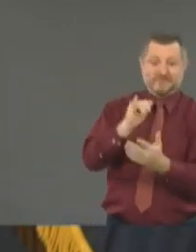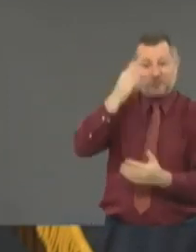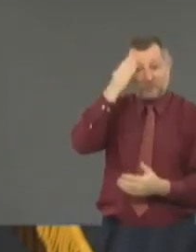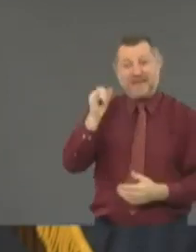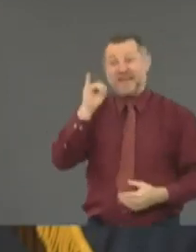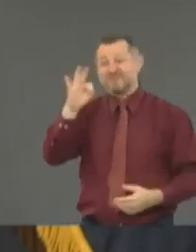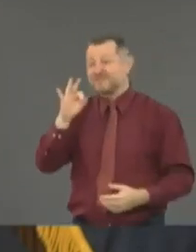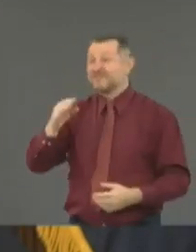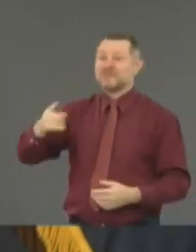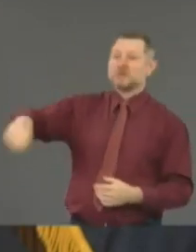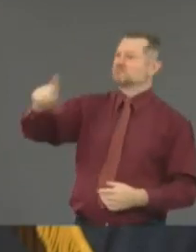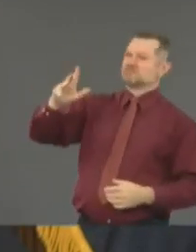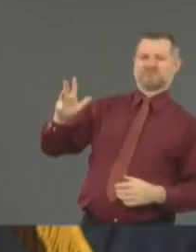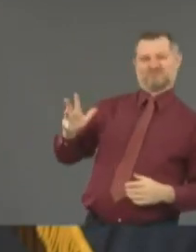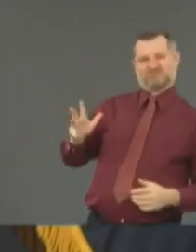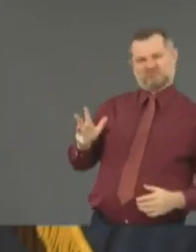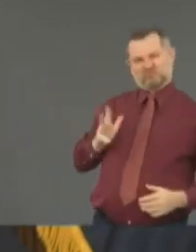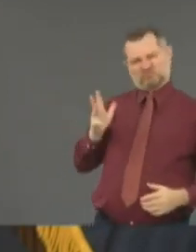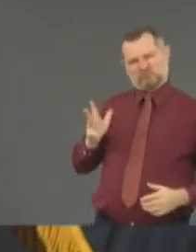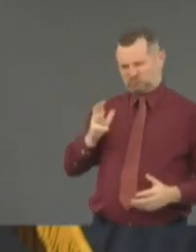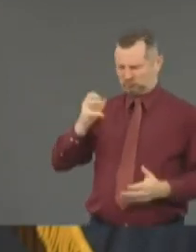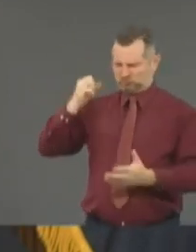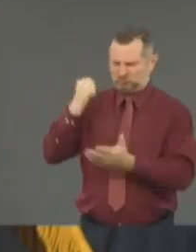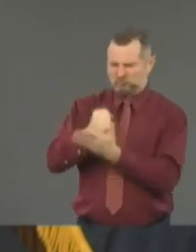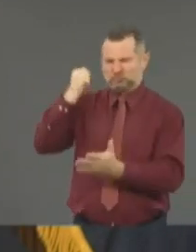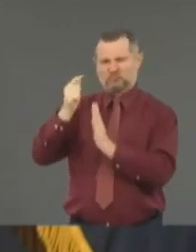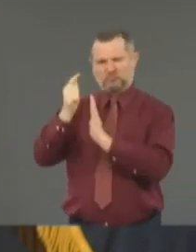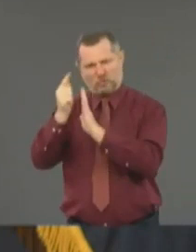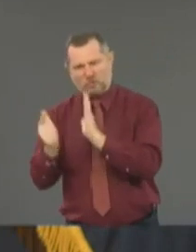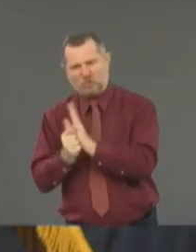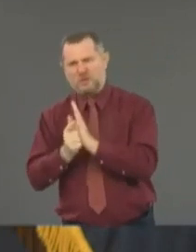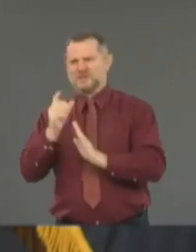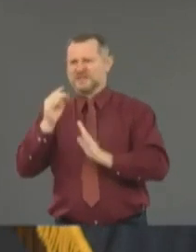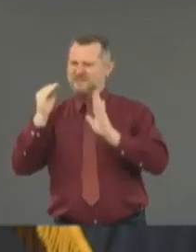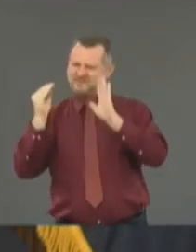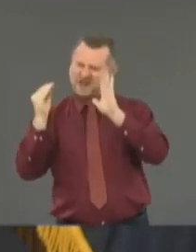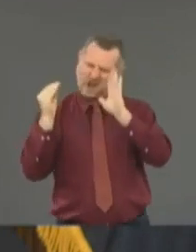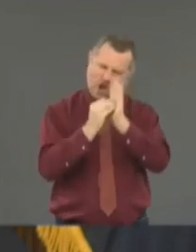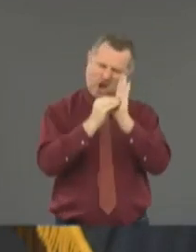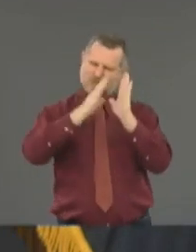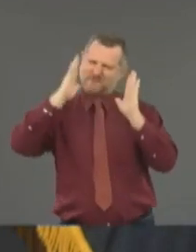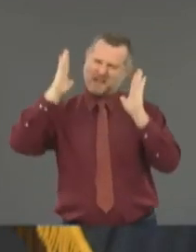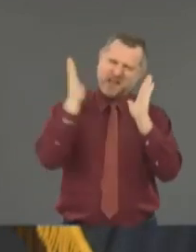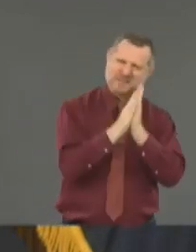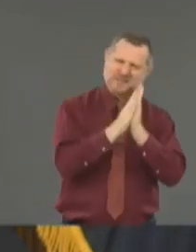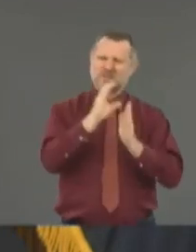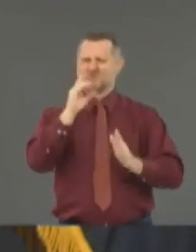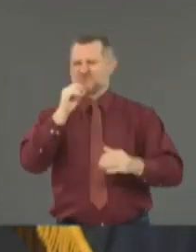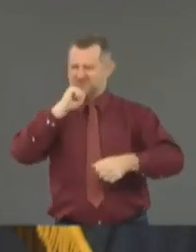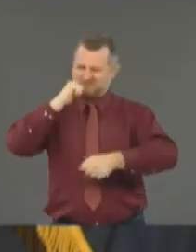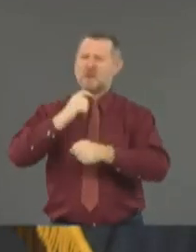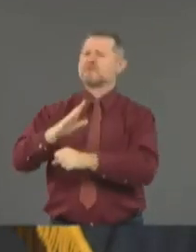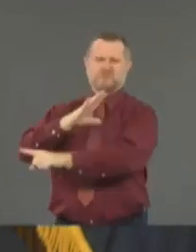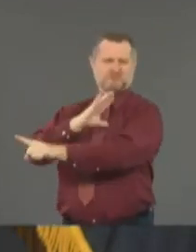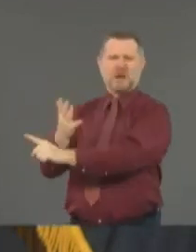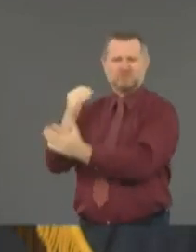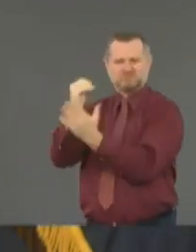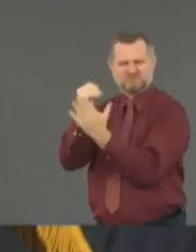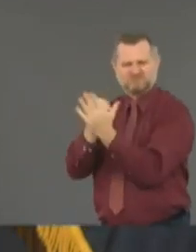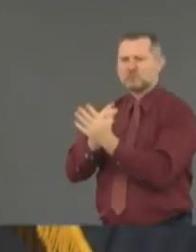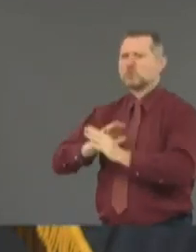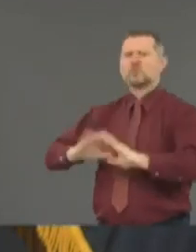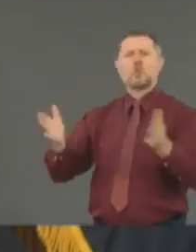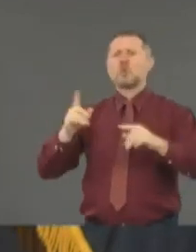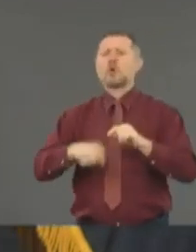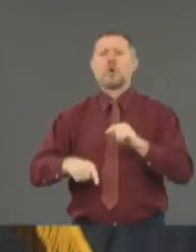But I wouldn't water it down or modify it. I'd rather keep it nice and clean, if only